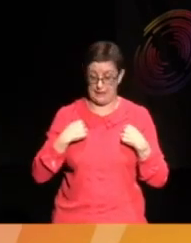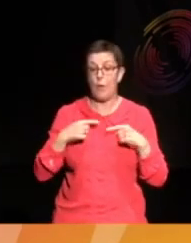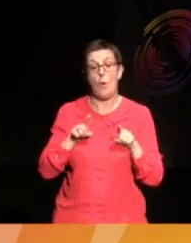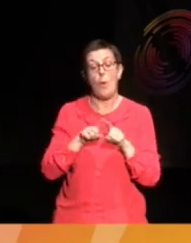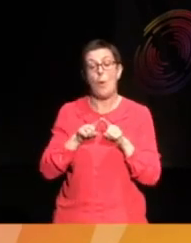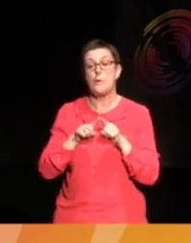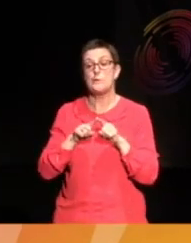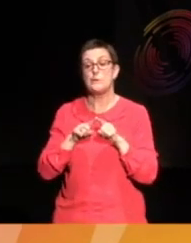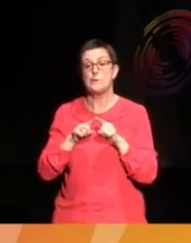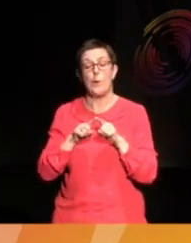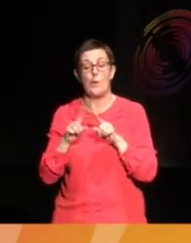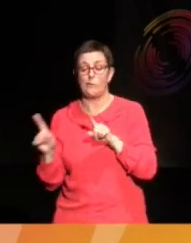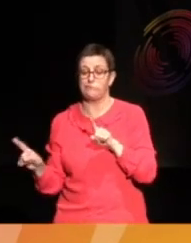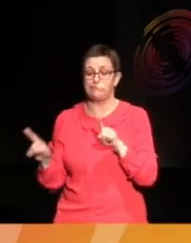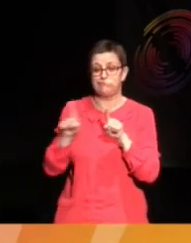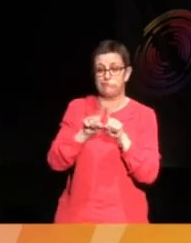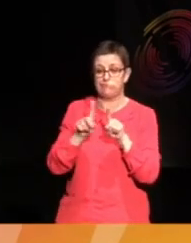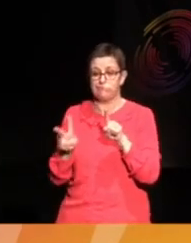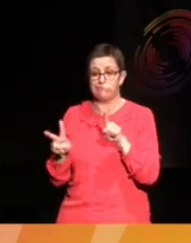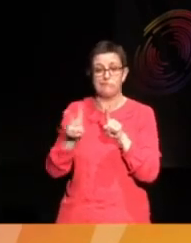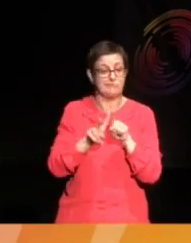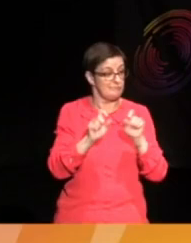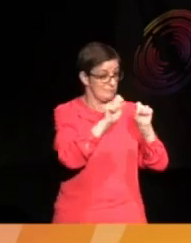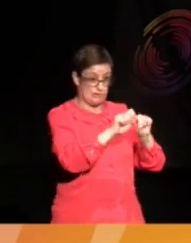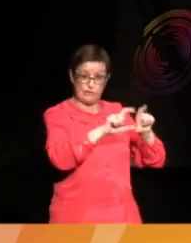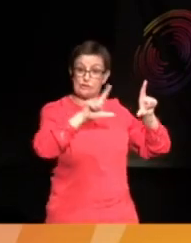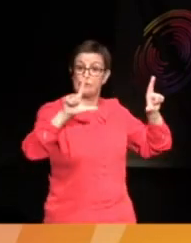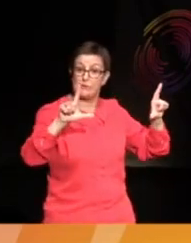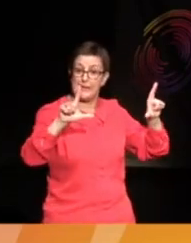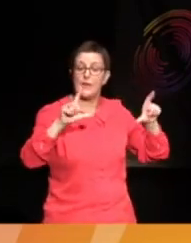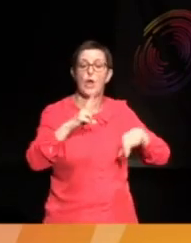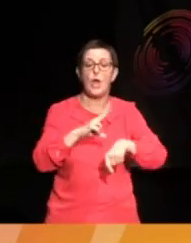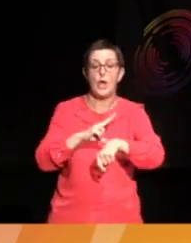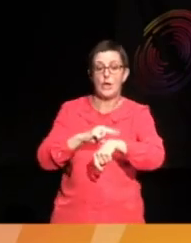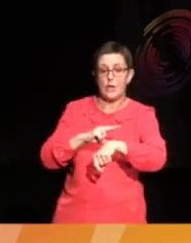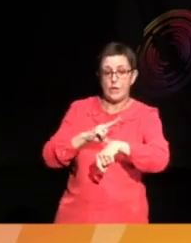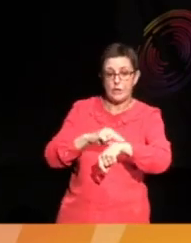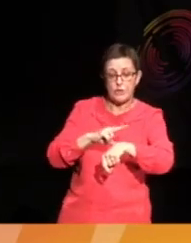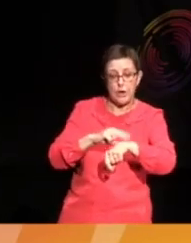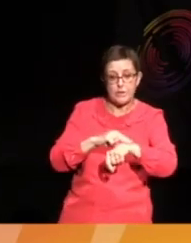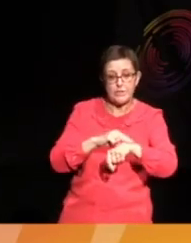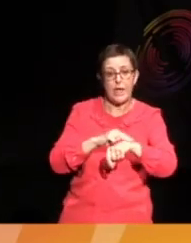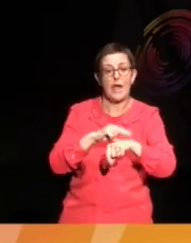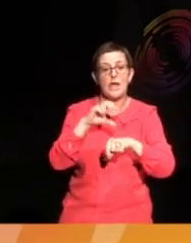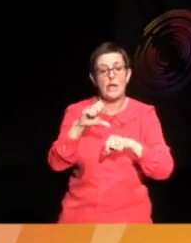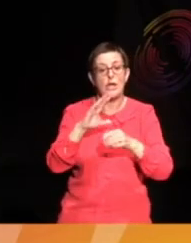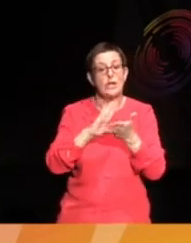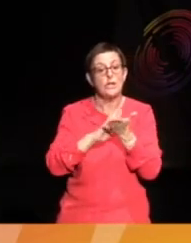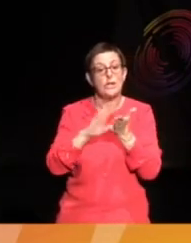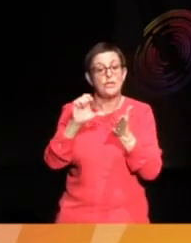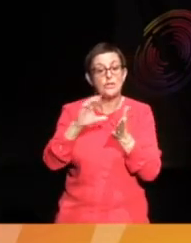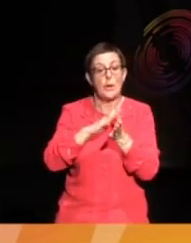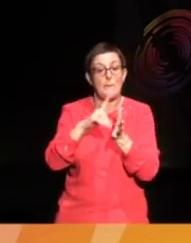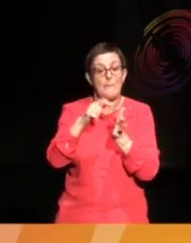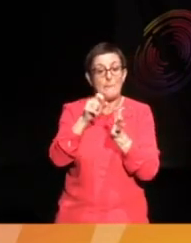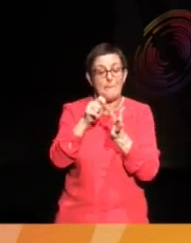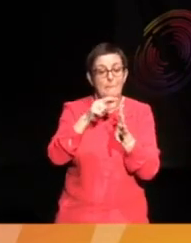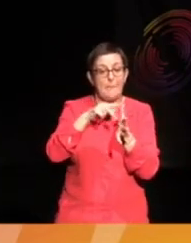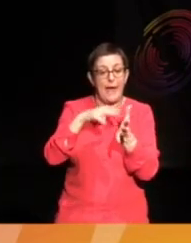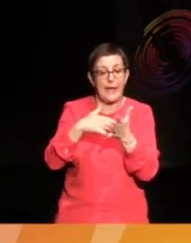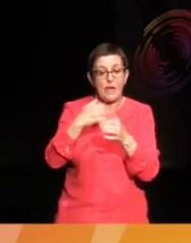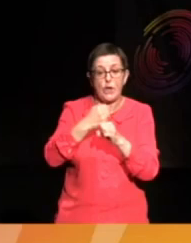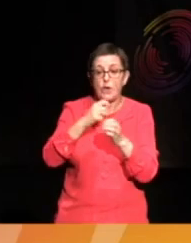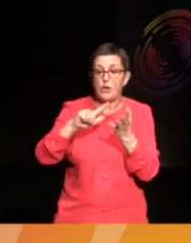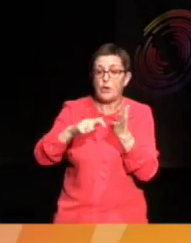joined shortly on the screen by Dr Njabulo Chipangura, who was previously